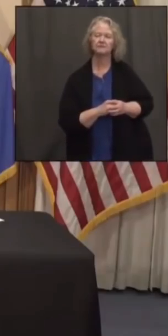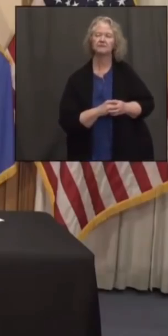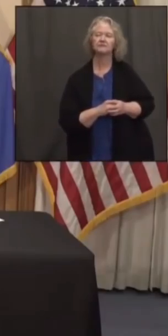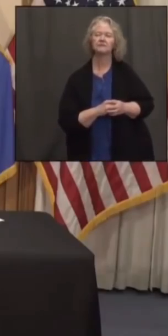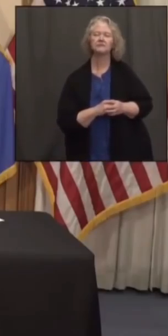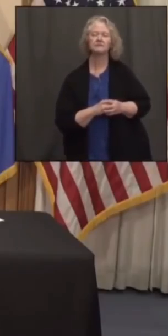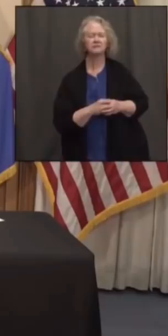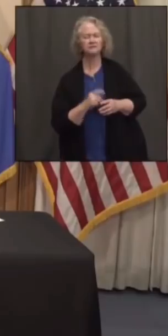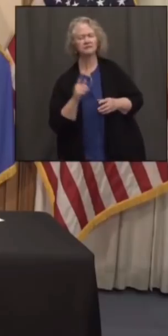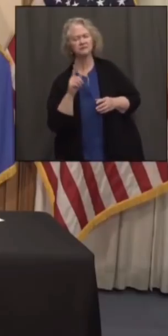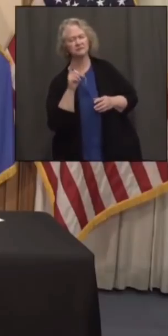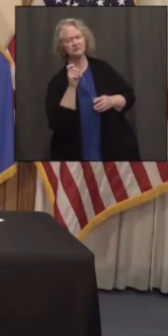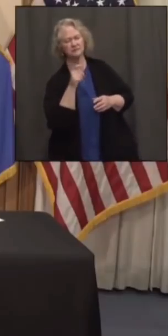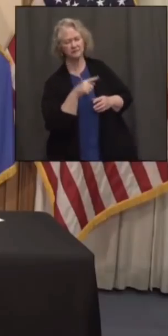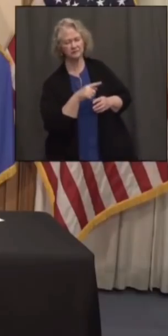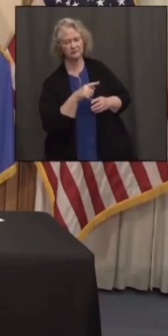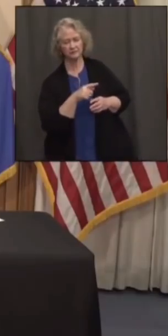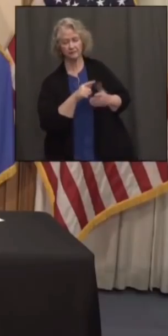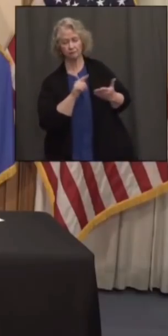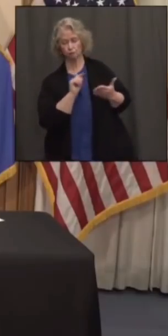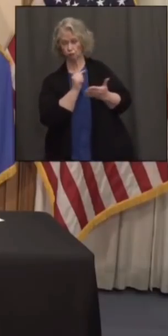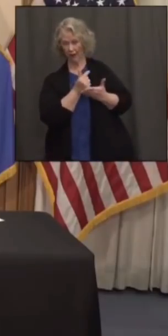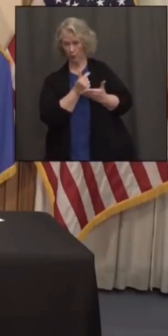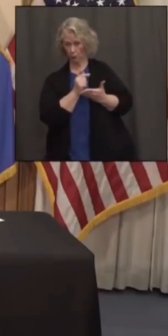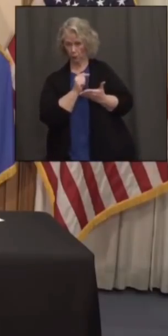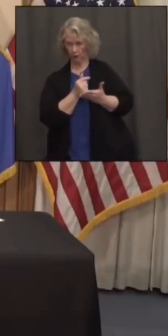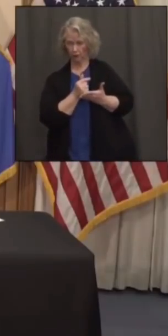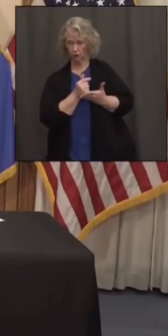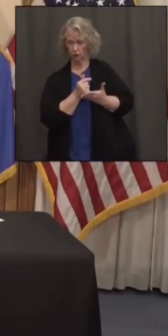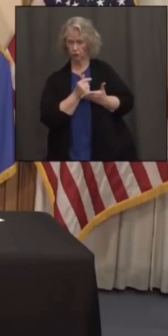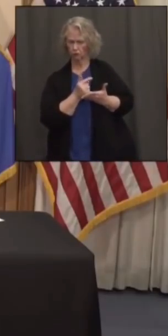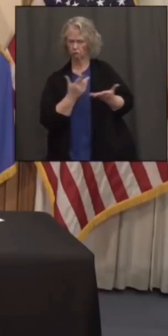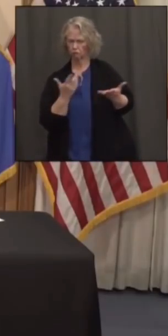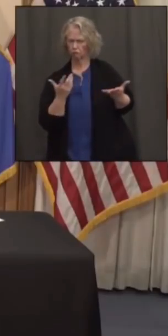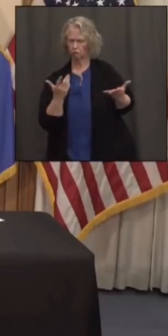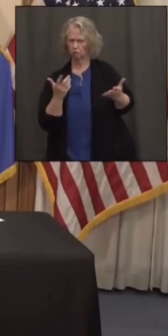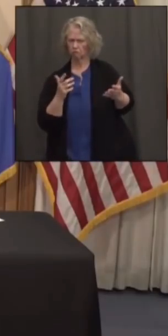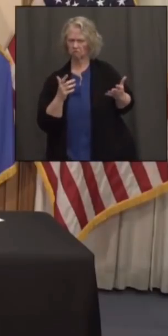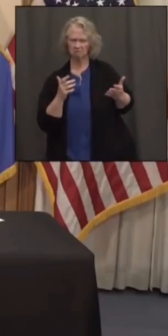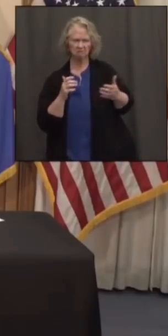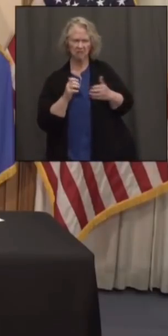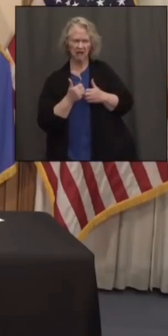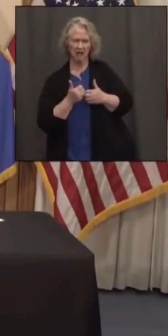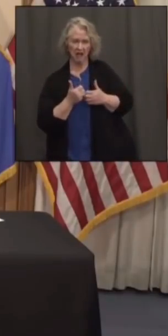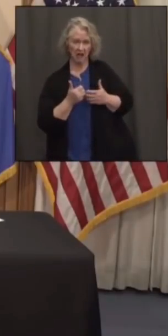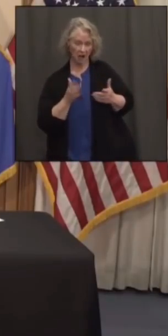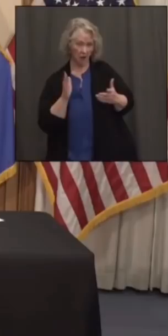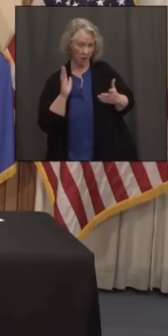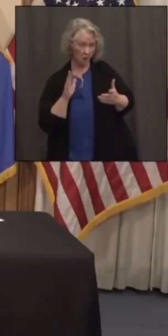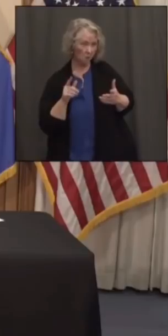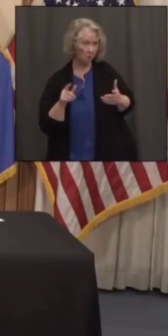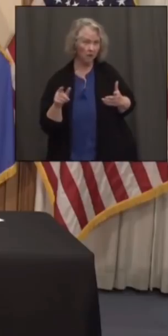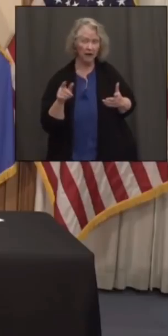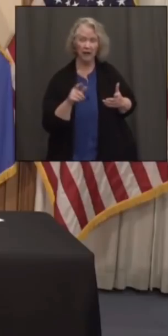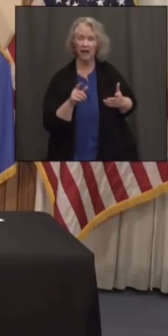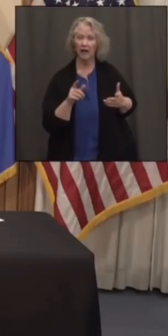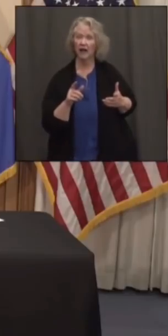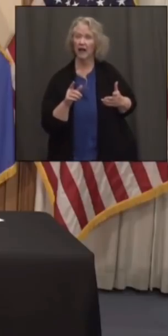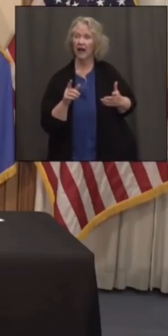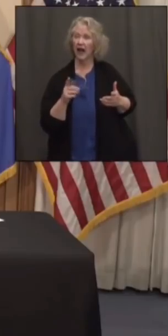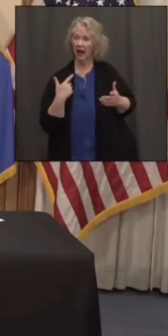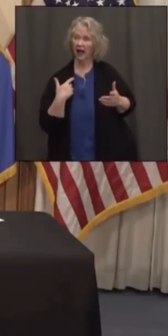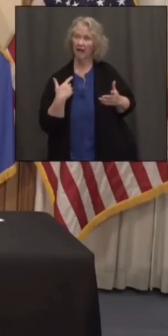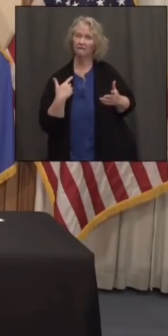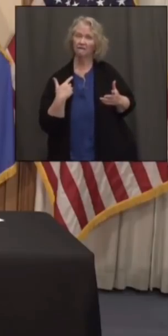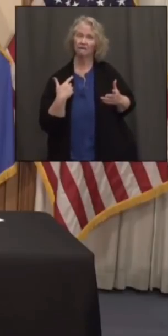And a real quick question about graduations. Just wanted to see how they're going to be handled. You know, will venues need to have capacity and